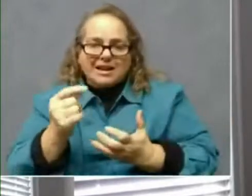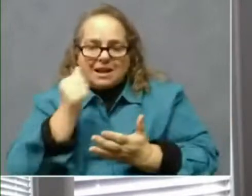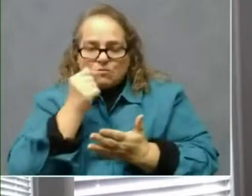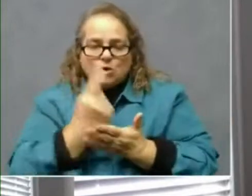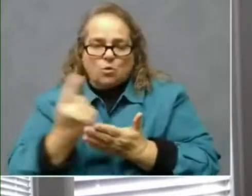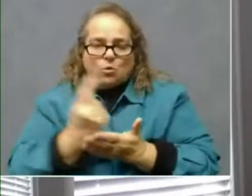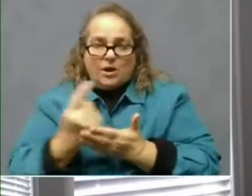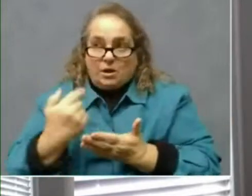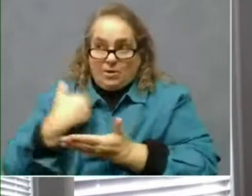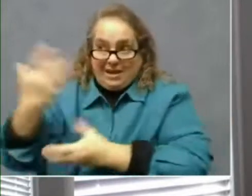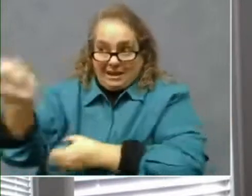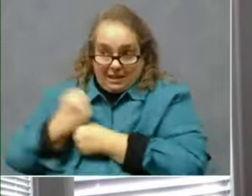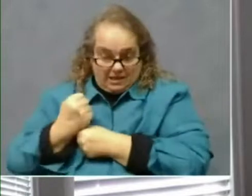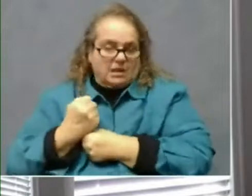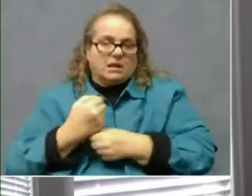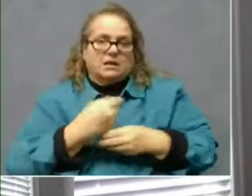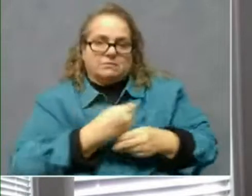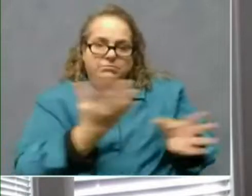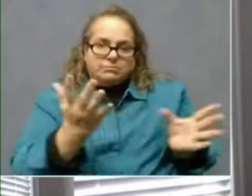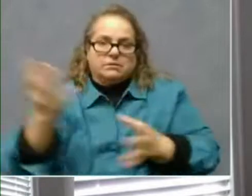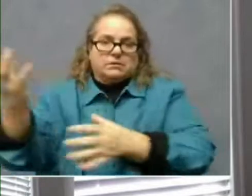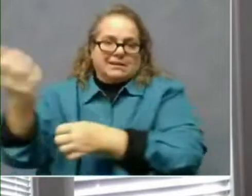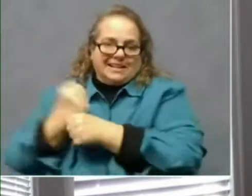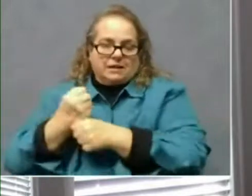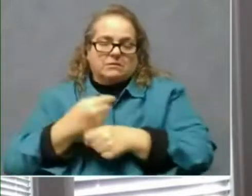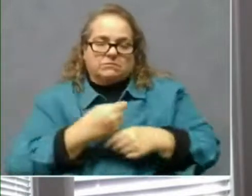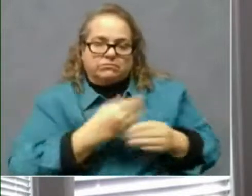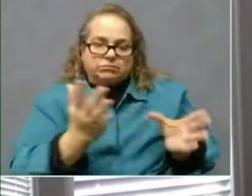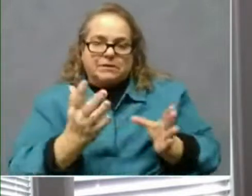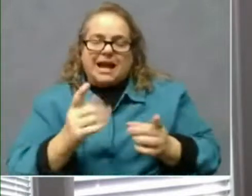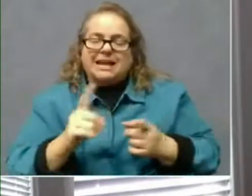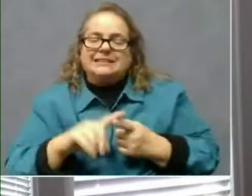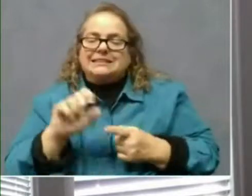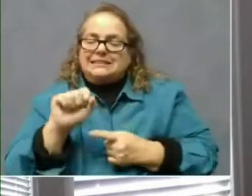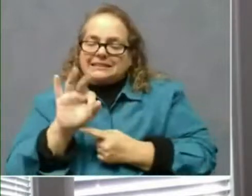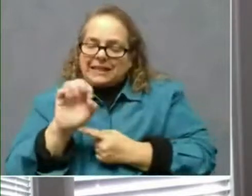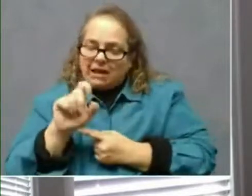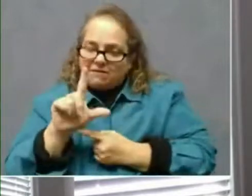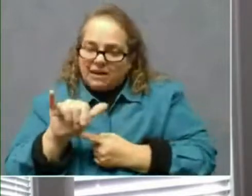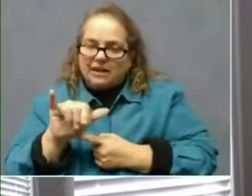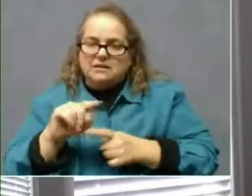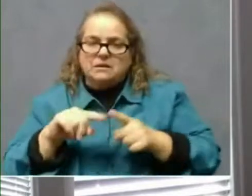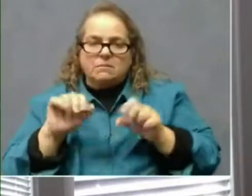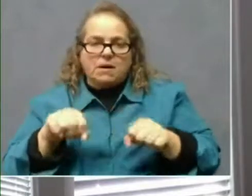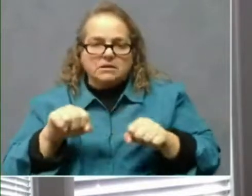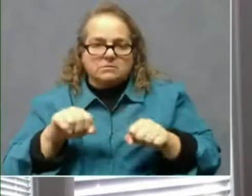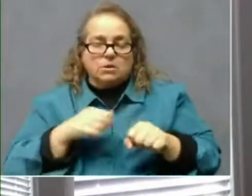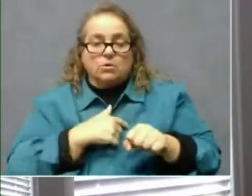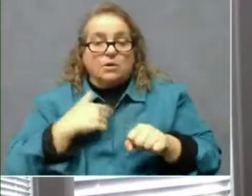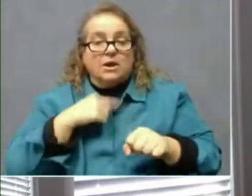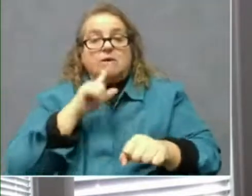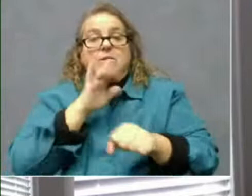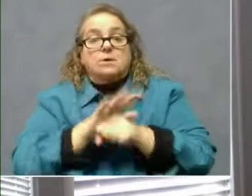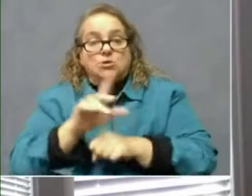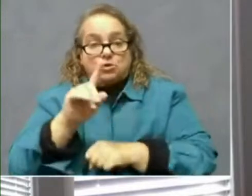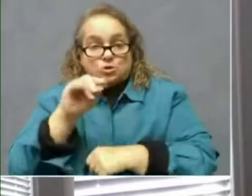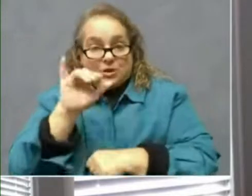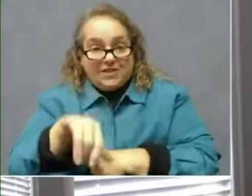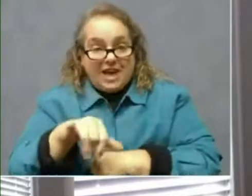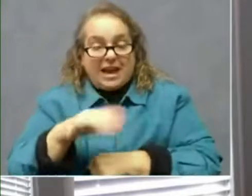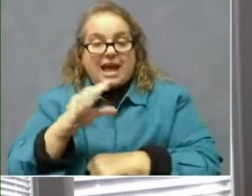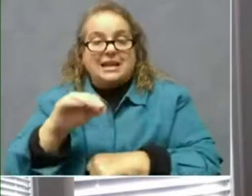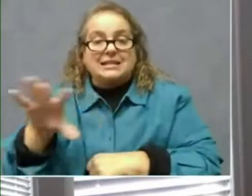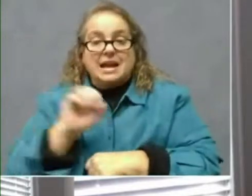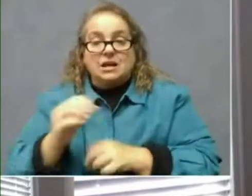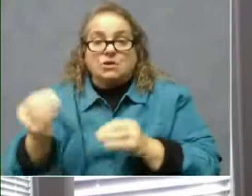as quickly and efficiently and as safely as possible. And we are committed to getting that done and are going to be taking more steps over the next